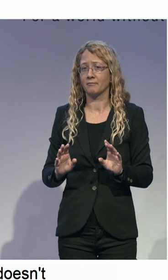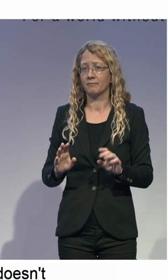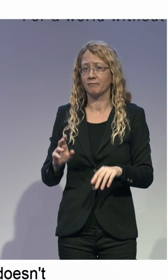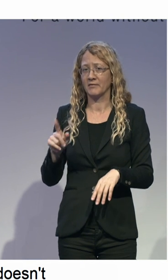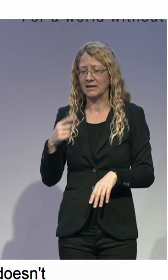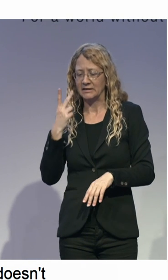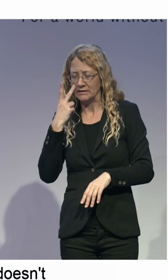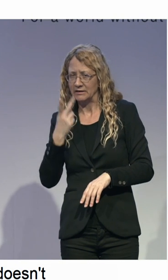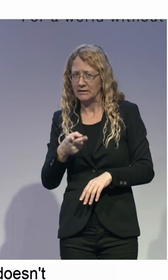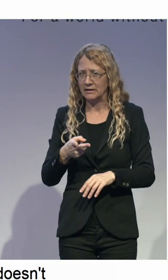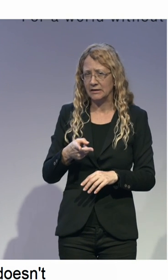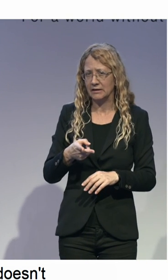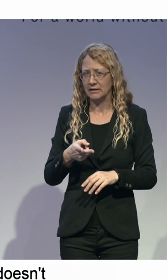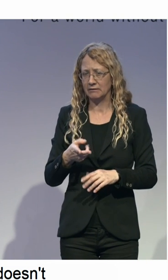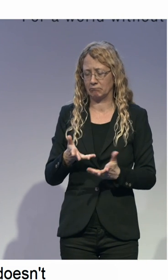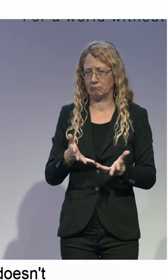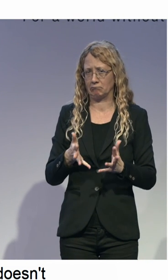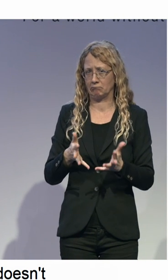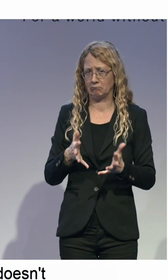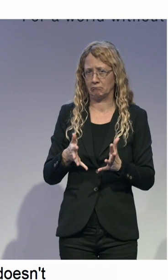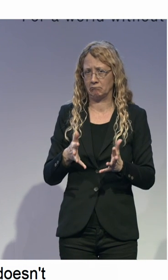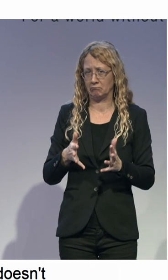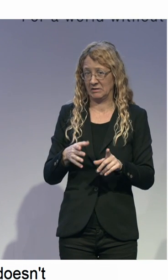issue for standardization. Thank you.